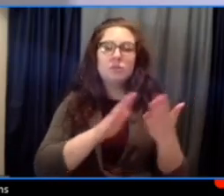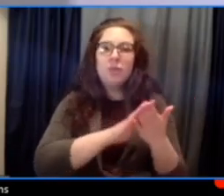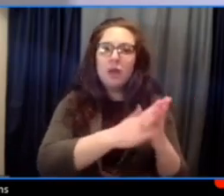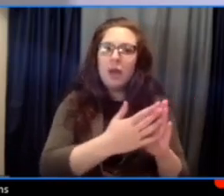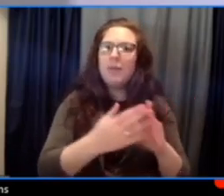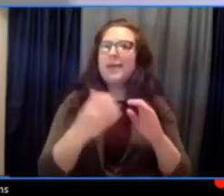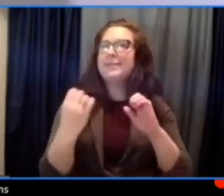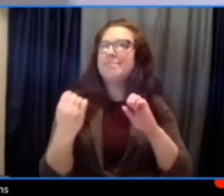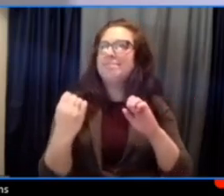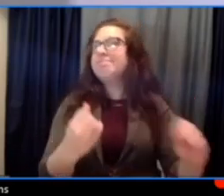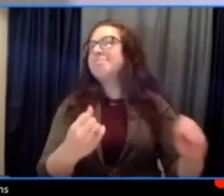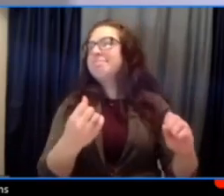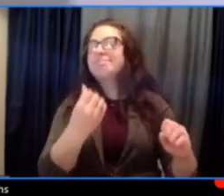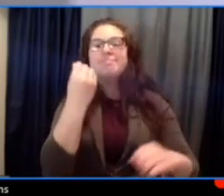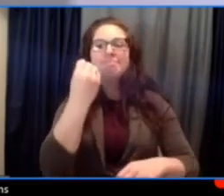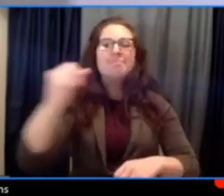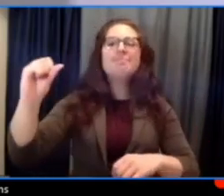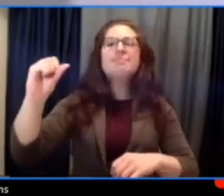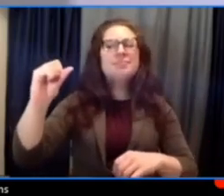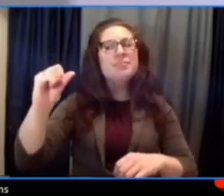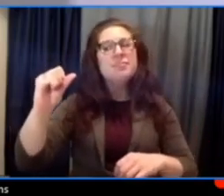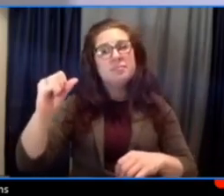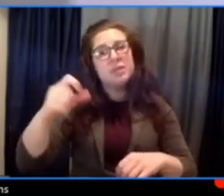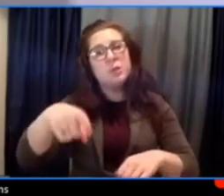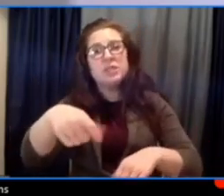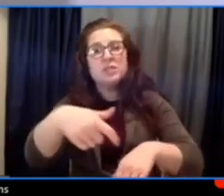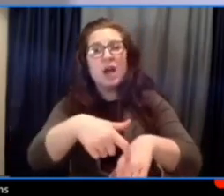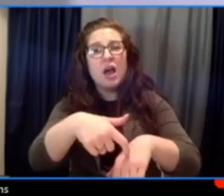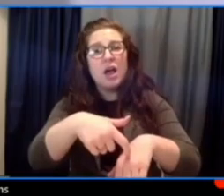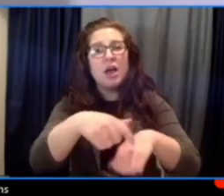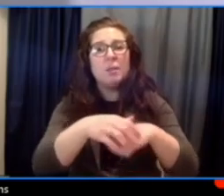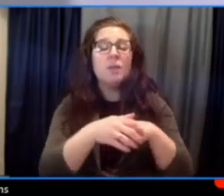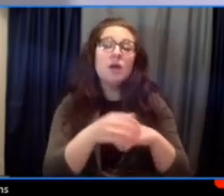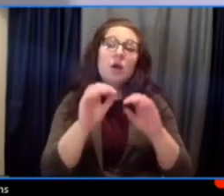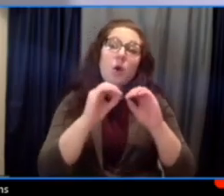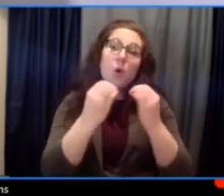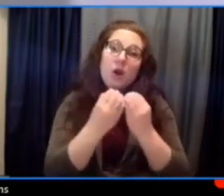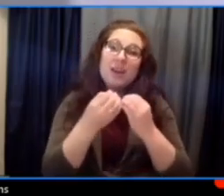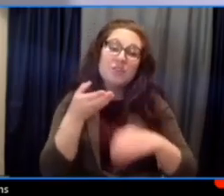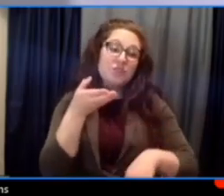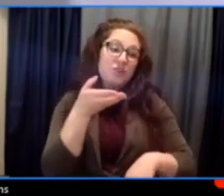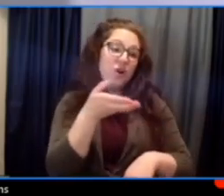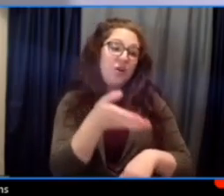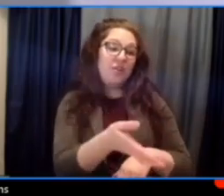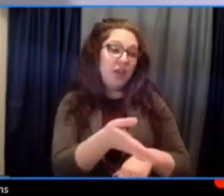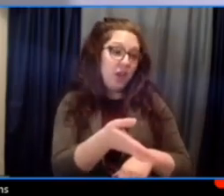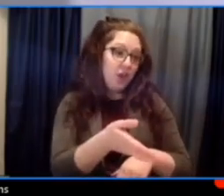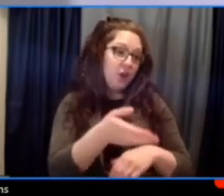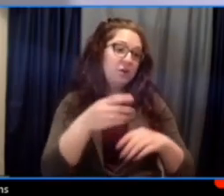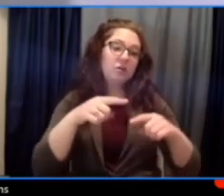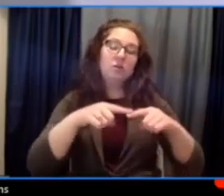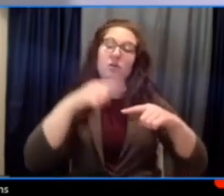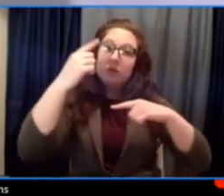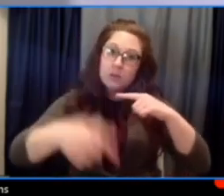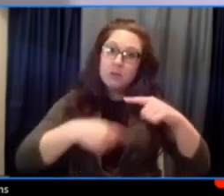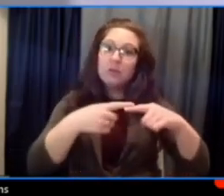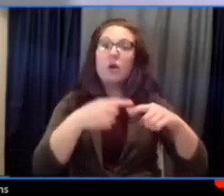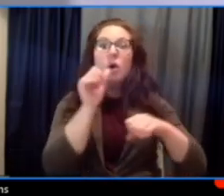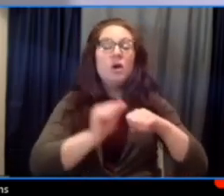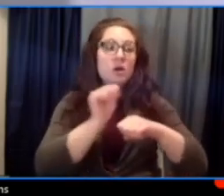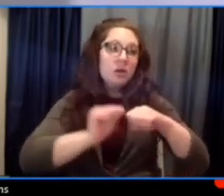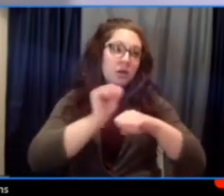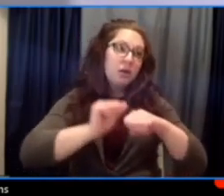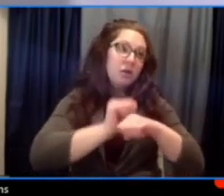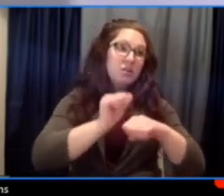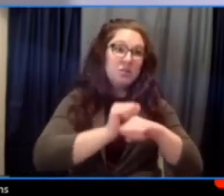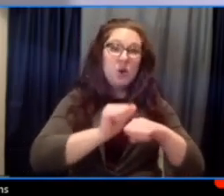organizations are there in these states doing this for 365 days a year. And that's why we